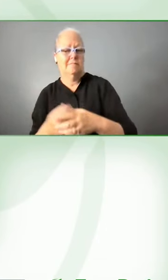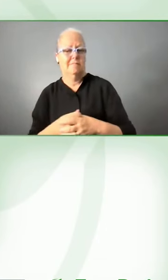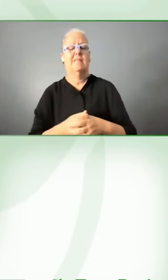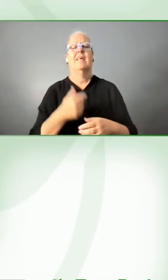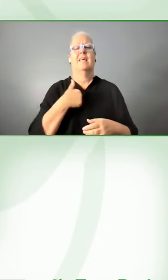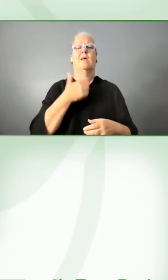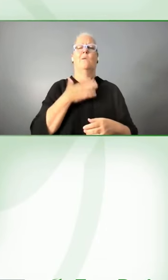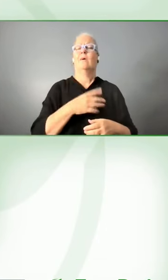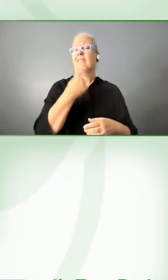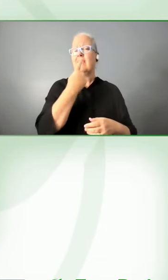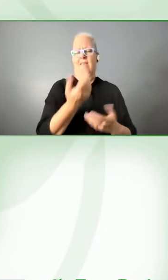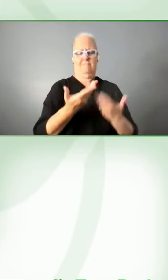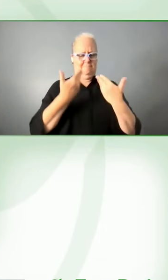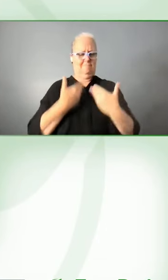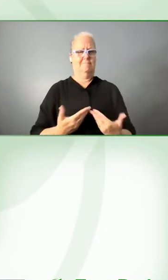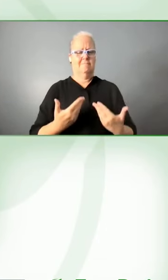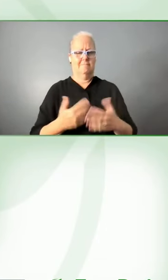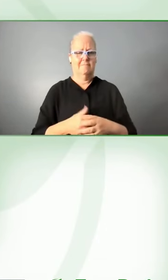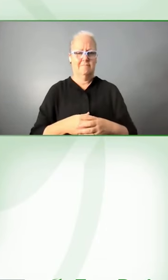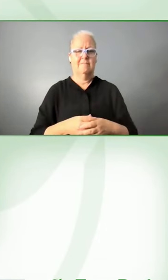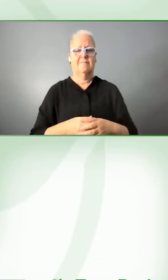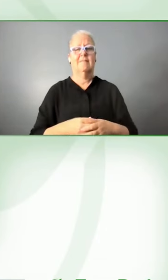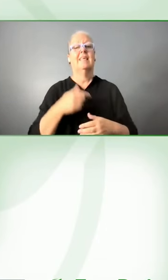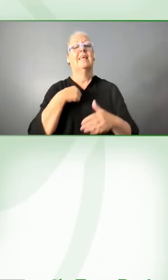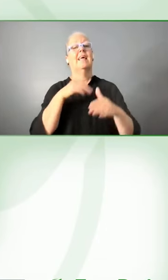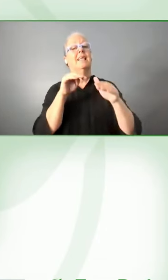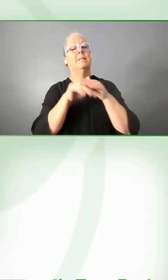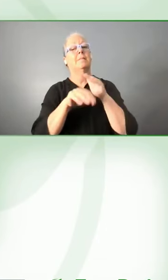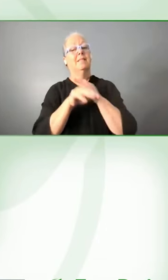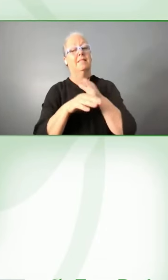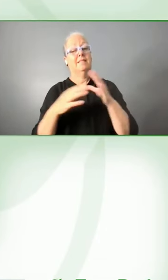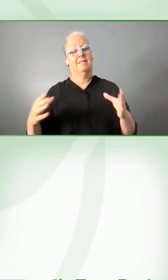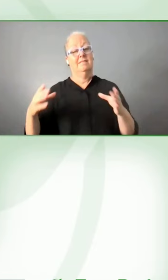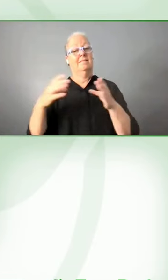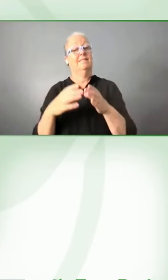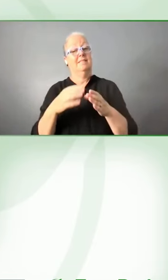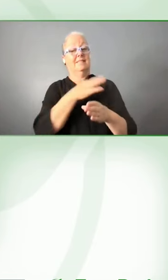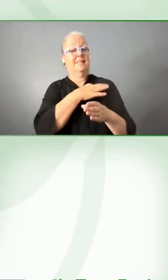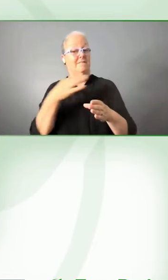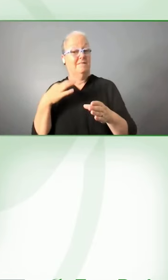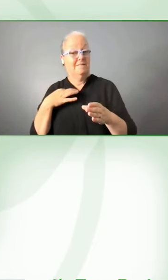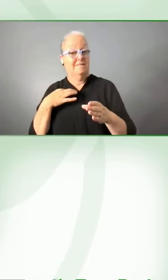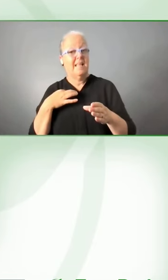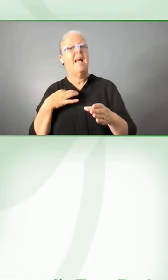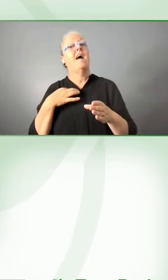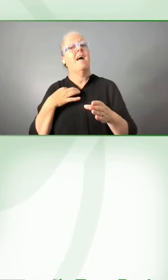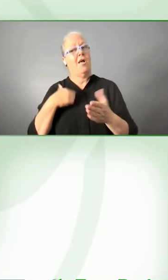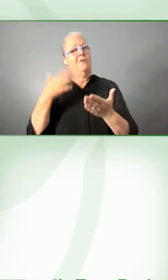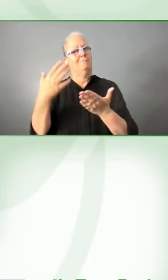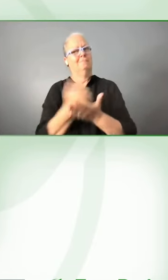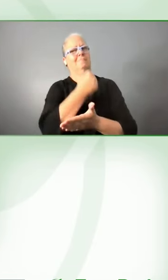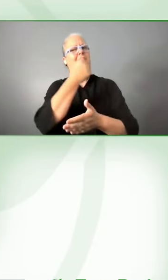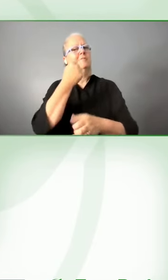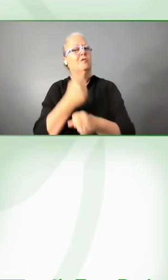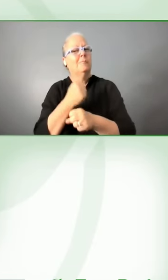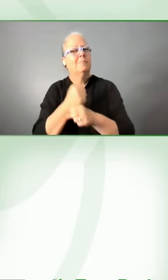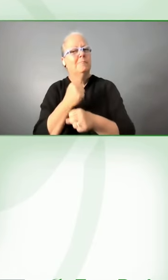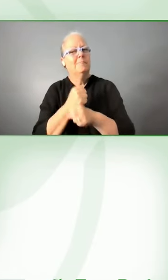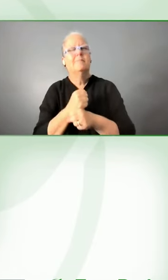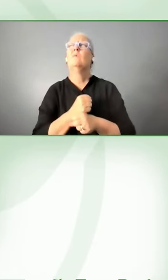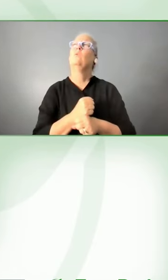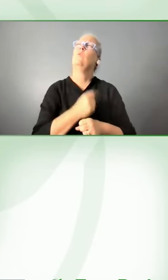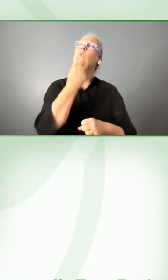i am one of the accessibility team staff i was fortunate to get this position um a year and a half ago